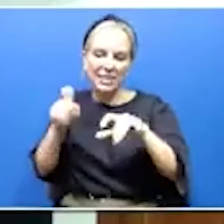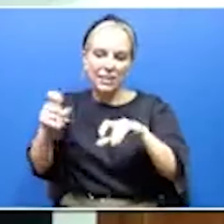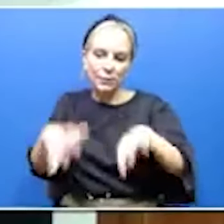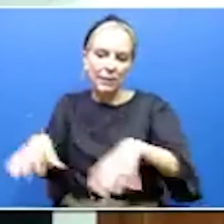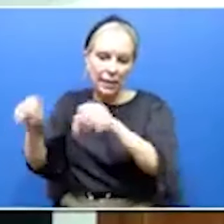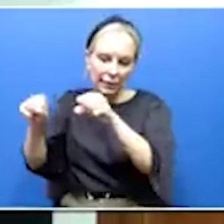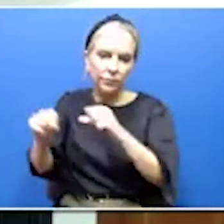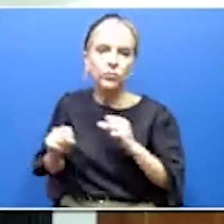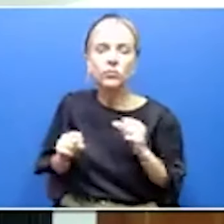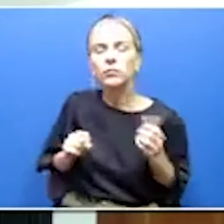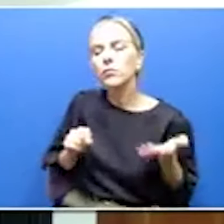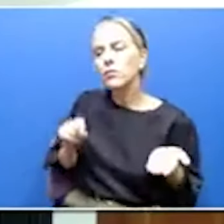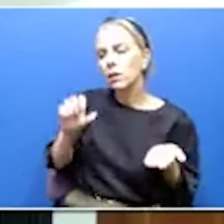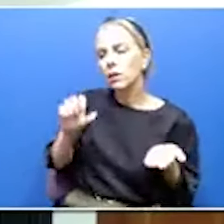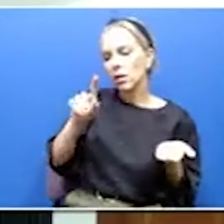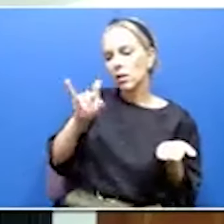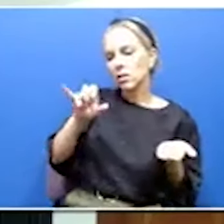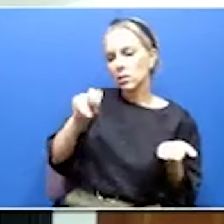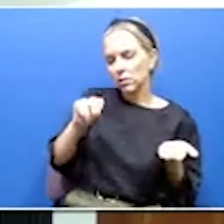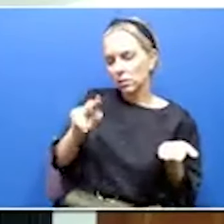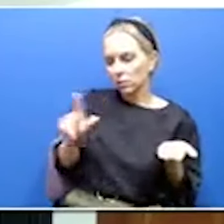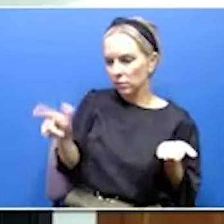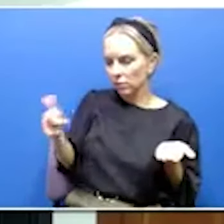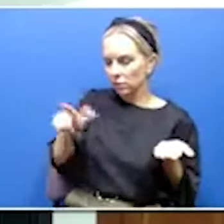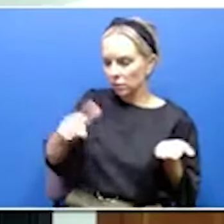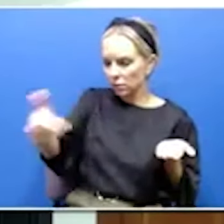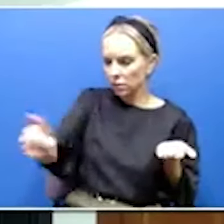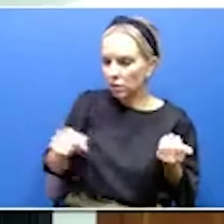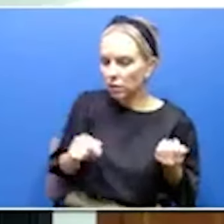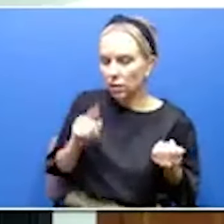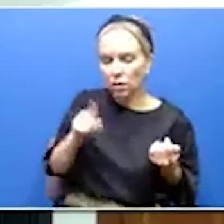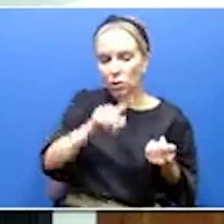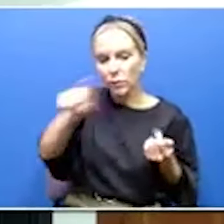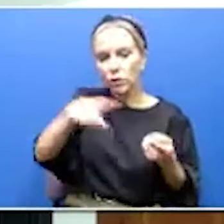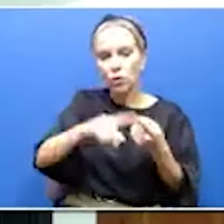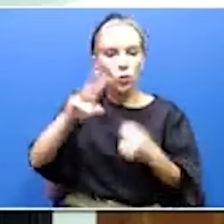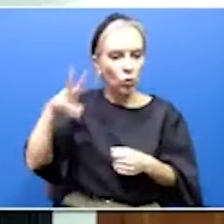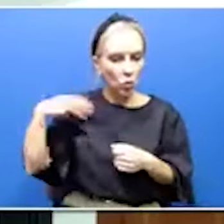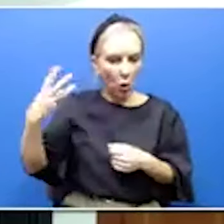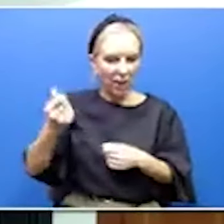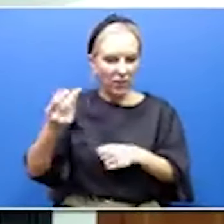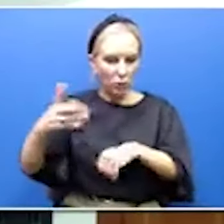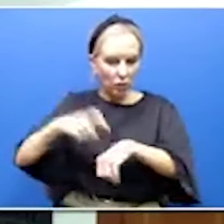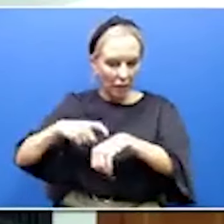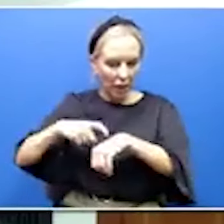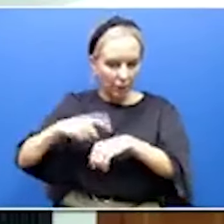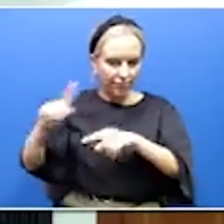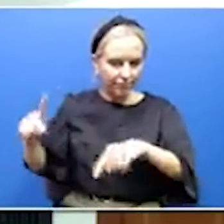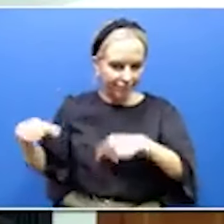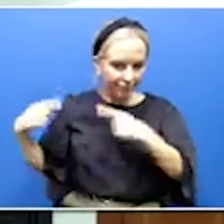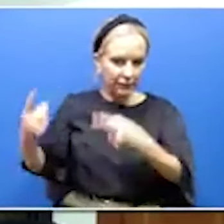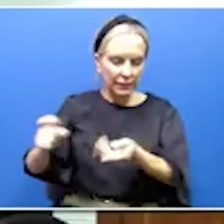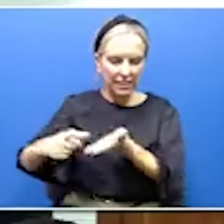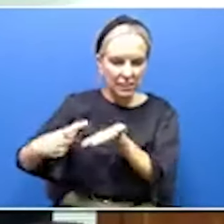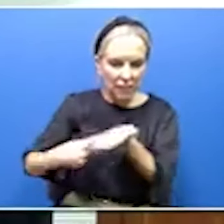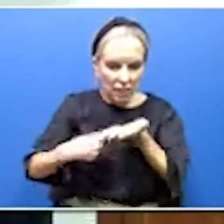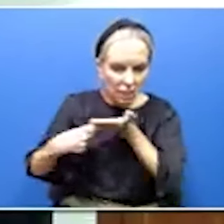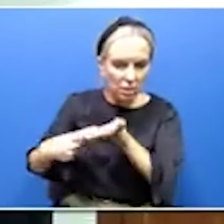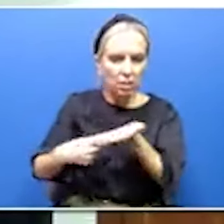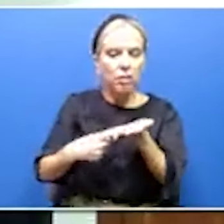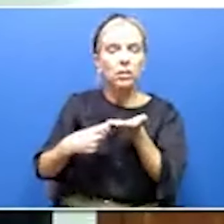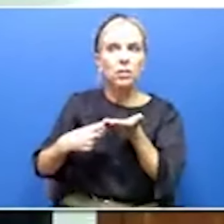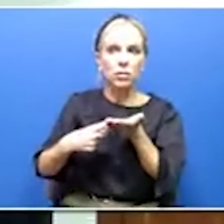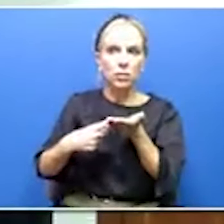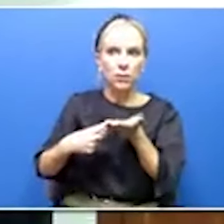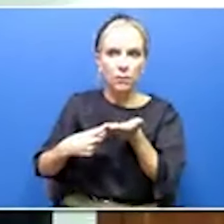Austin. Thanks, Governor. You've been to Washington a couple times as this whole kind of discussion has proliferated in the